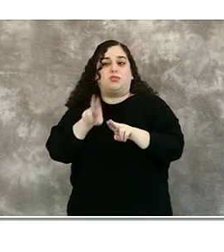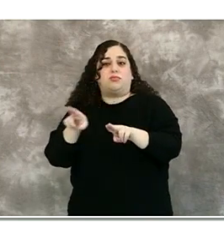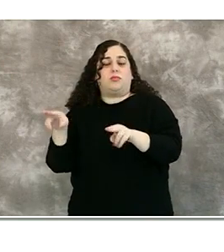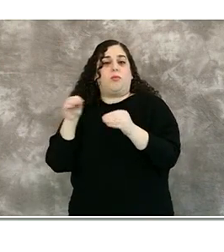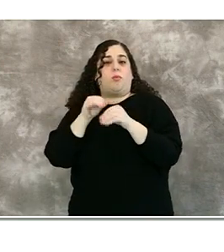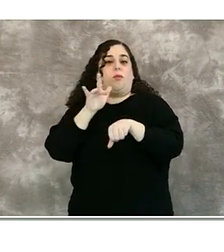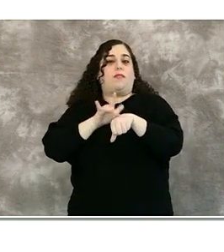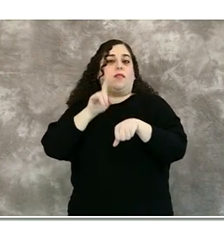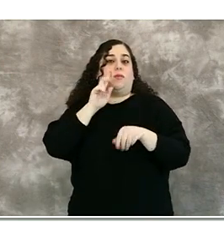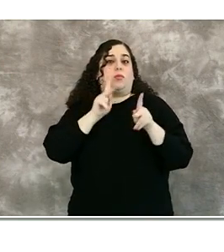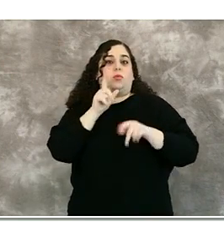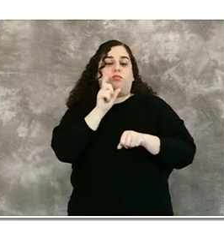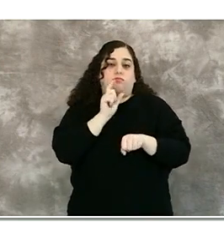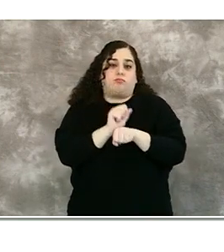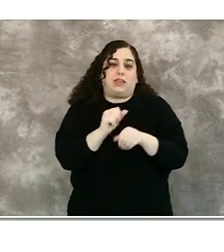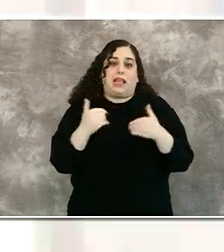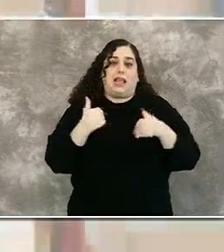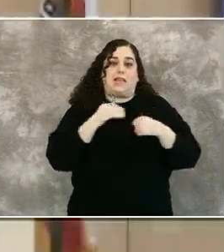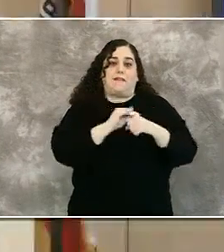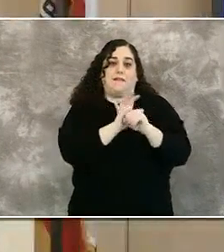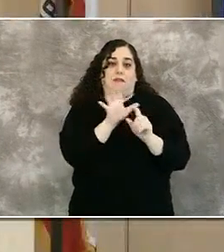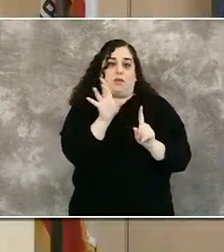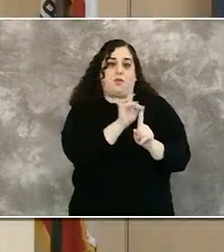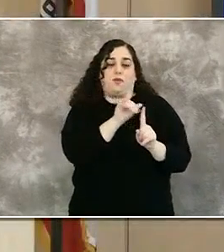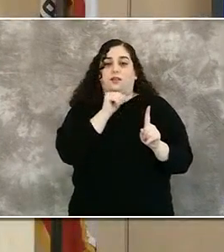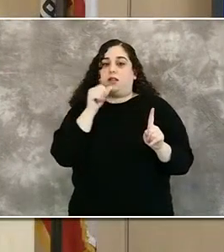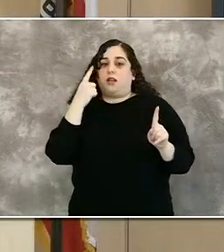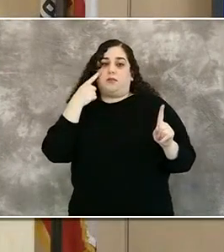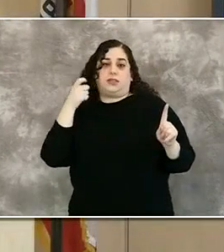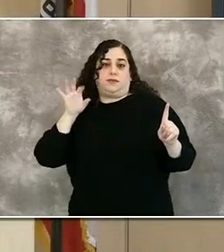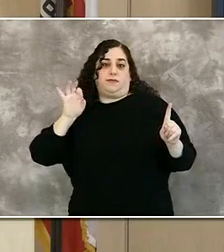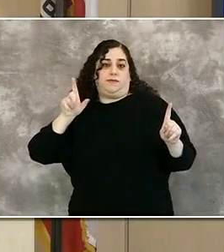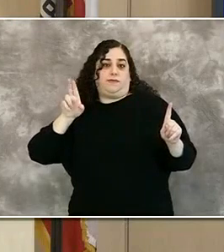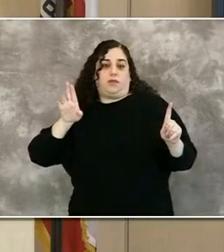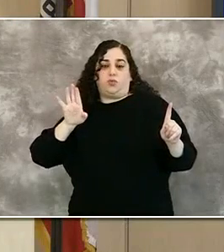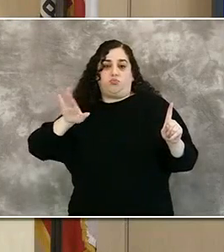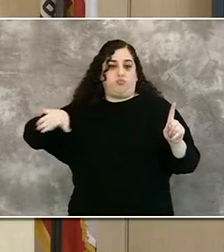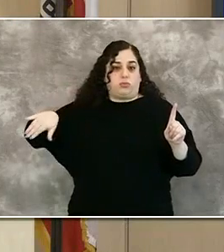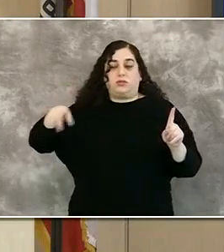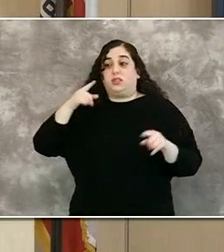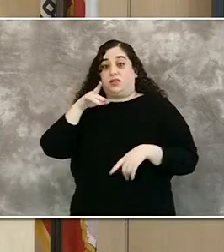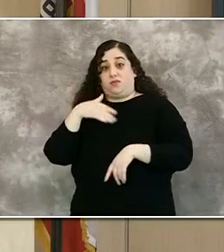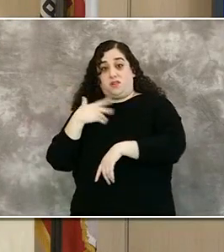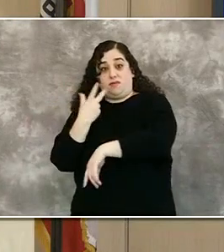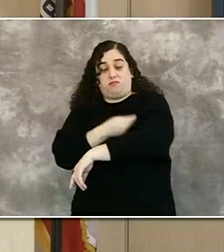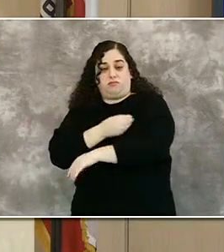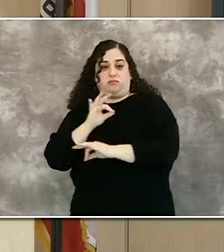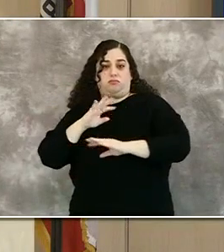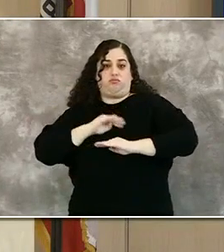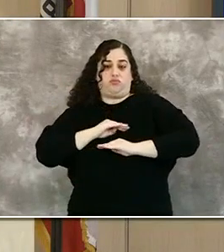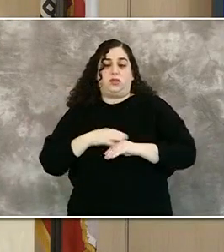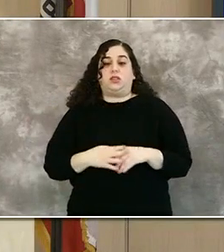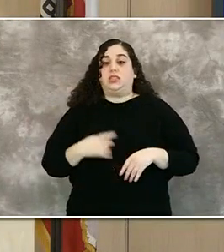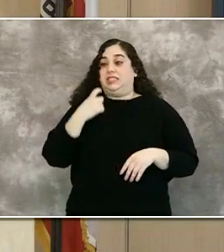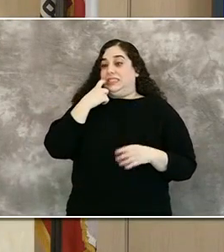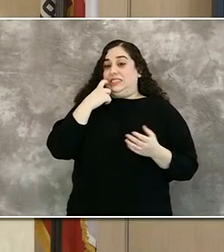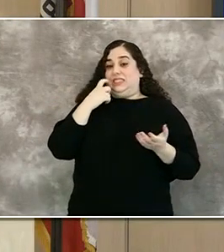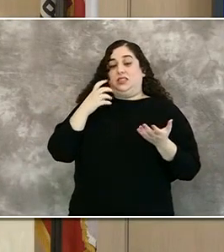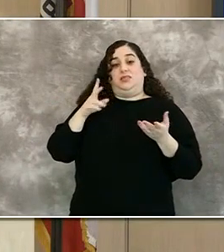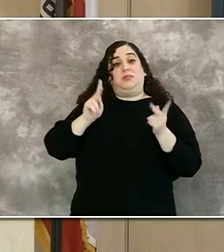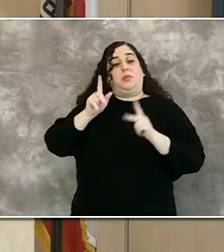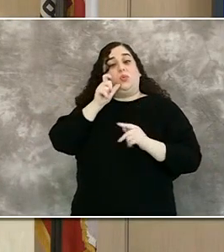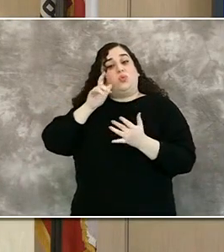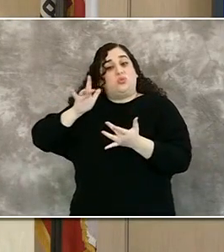immunized. And the last thing I'd say is that for those who travel during Thanksgiving, may have been exposed to individuals,